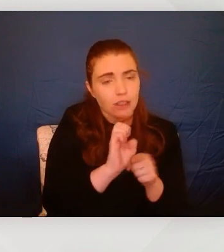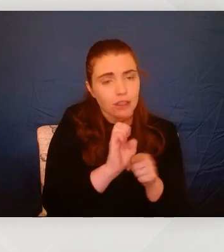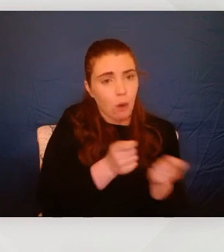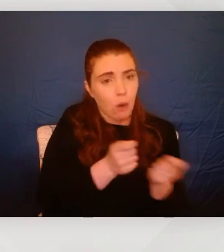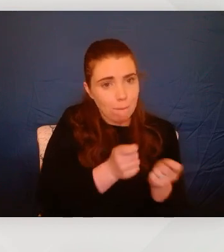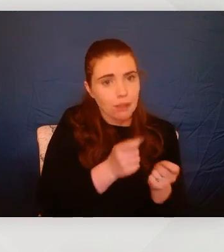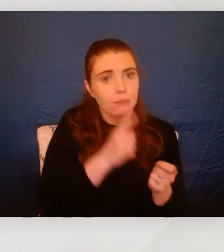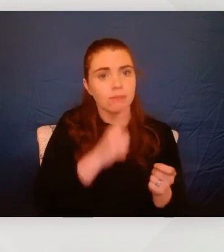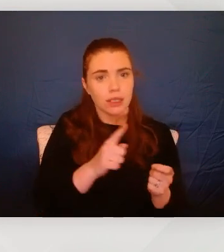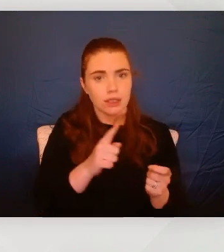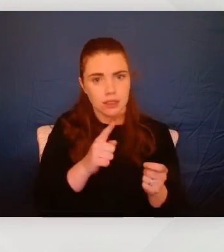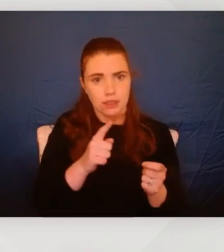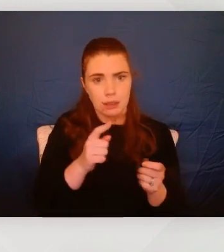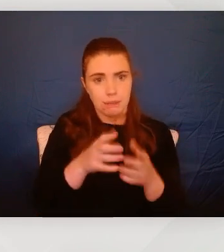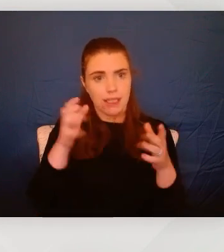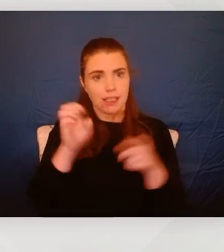can build confidence in managing it.